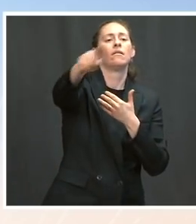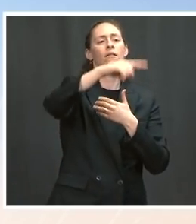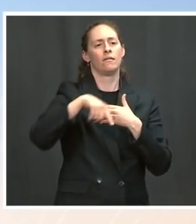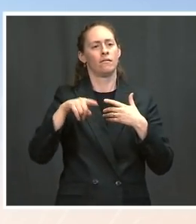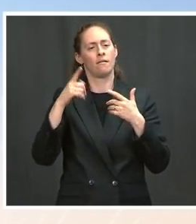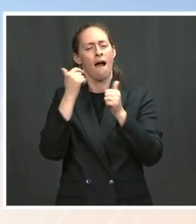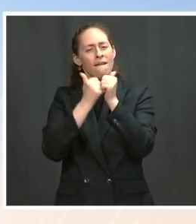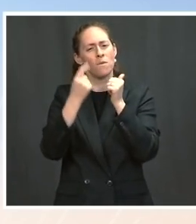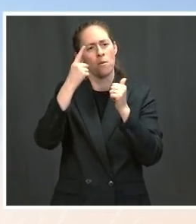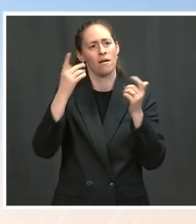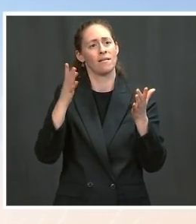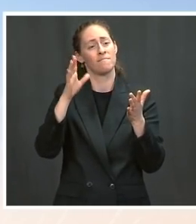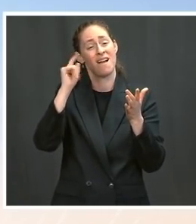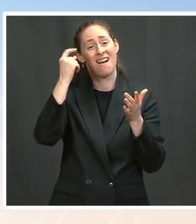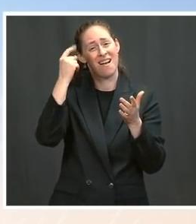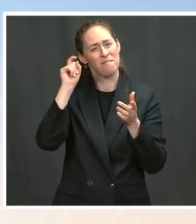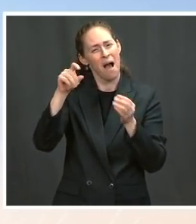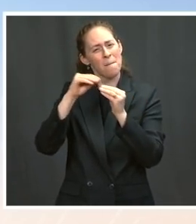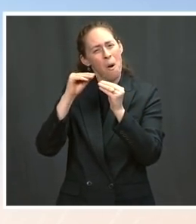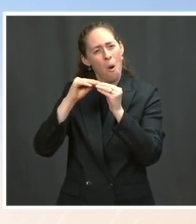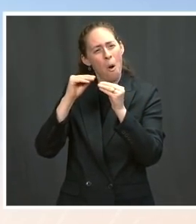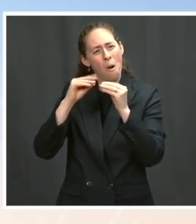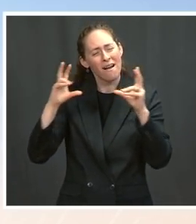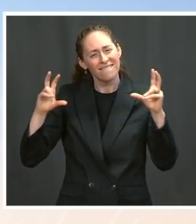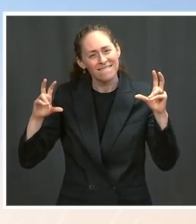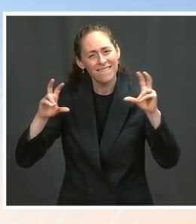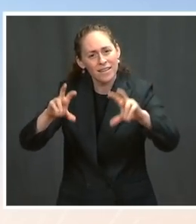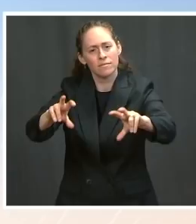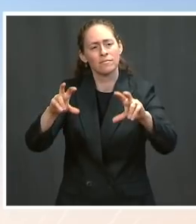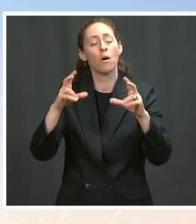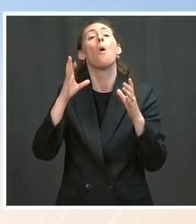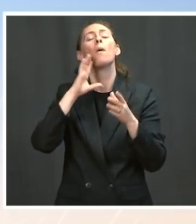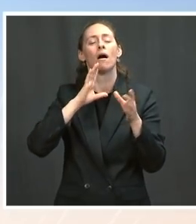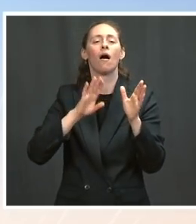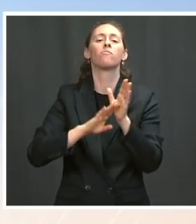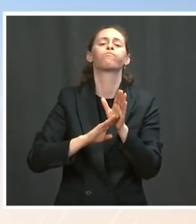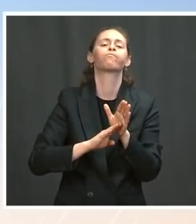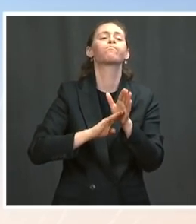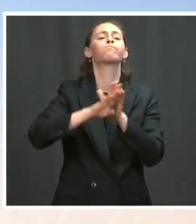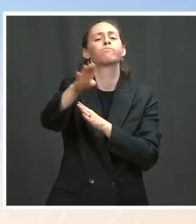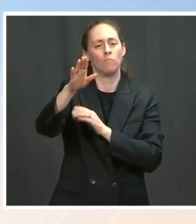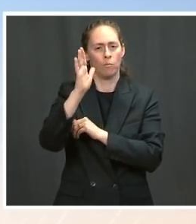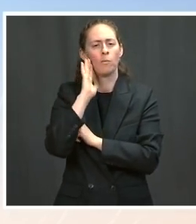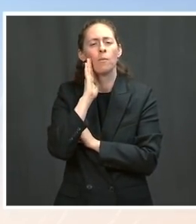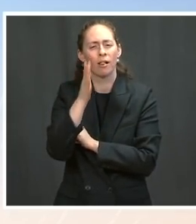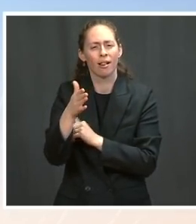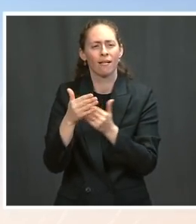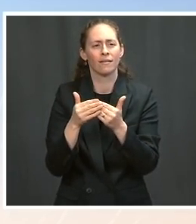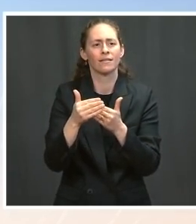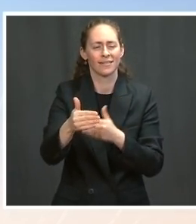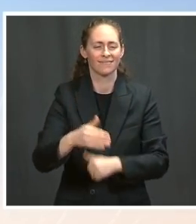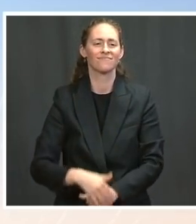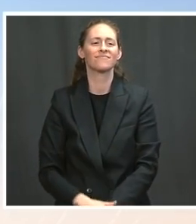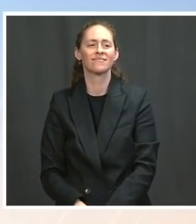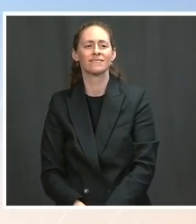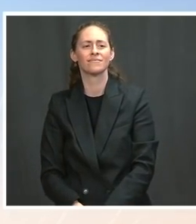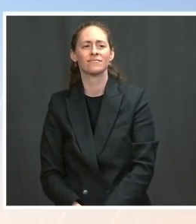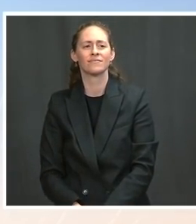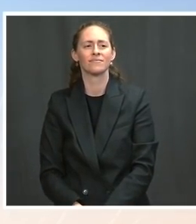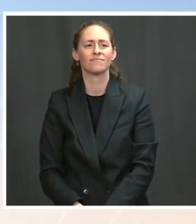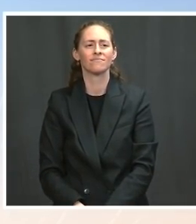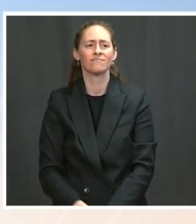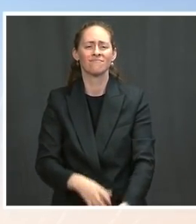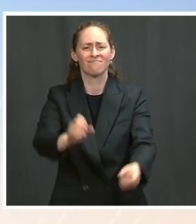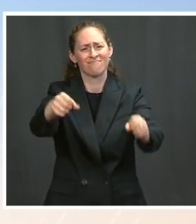than that to get to the point of recovery. So, you know, certainly our focus will be on working with Democrats and Republicans that hasn't changed,